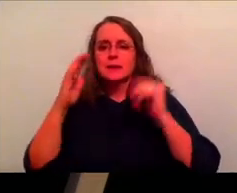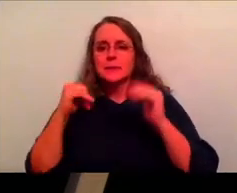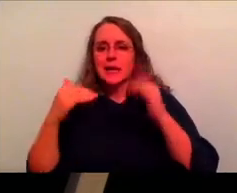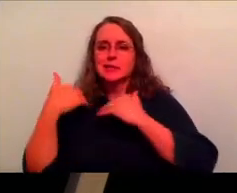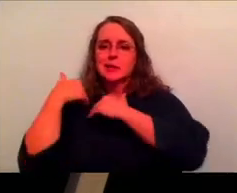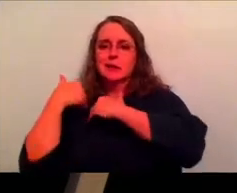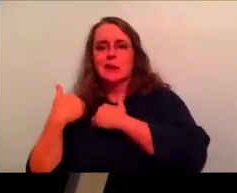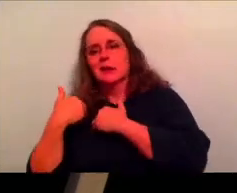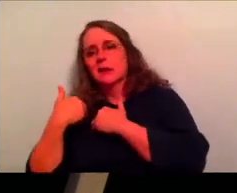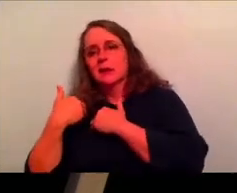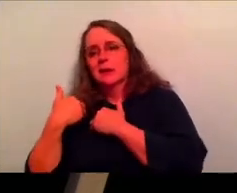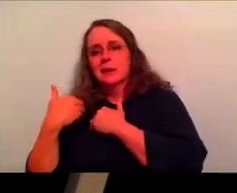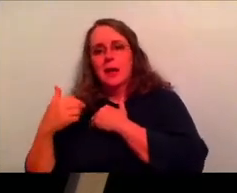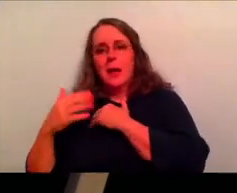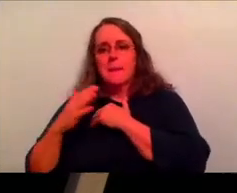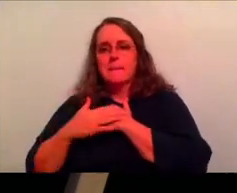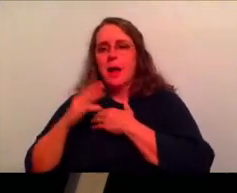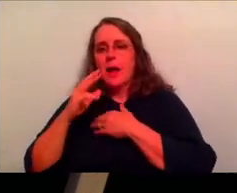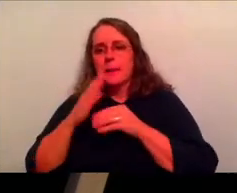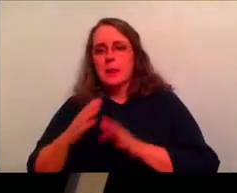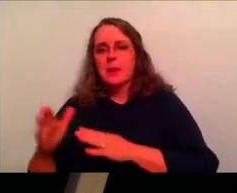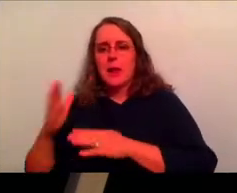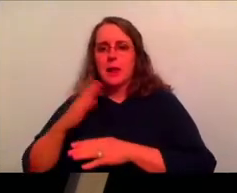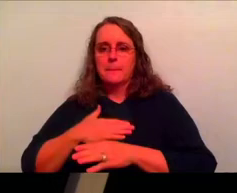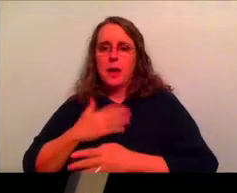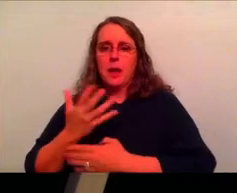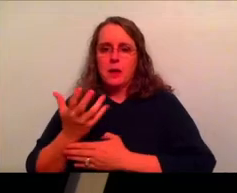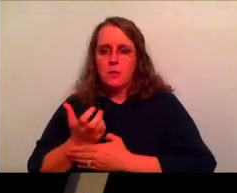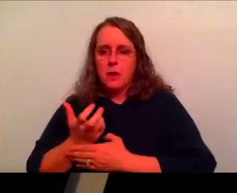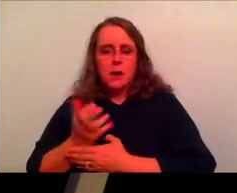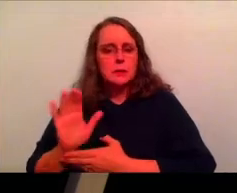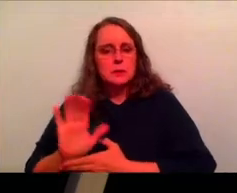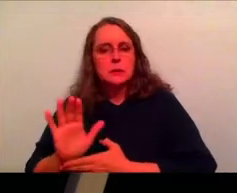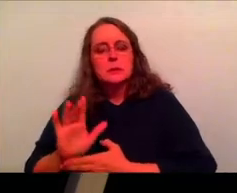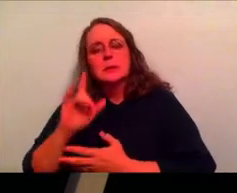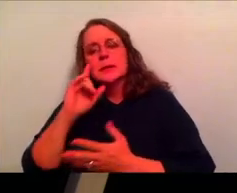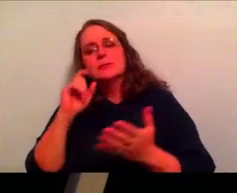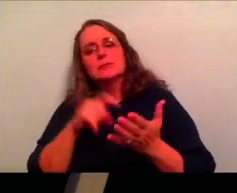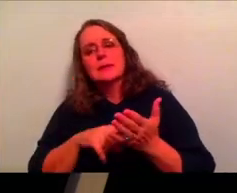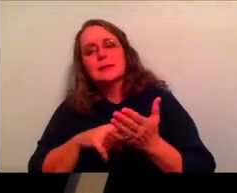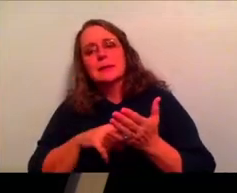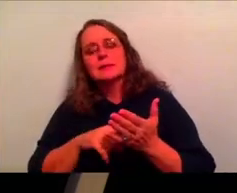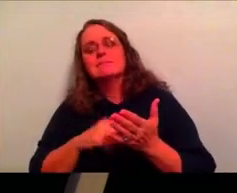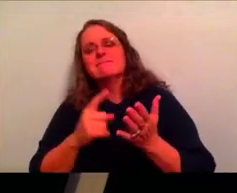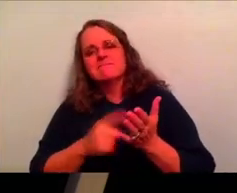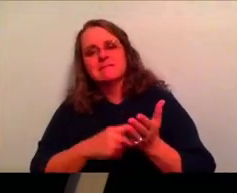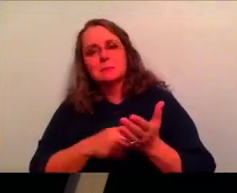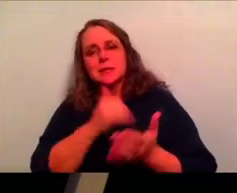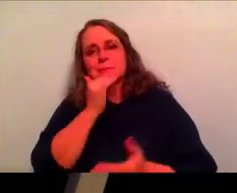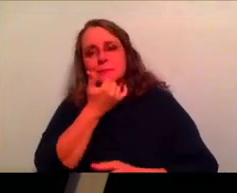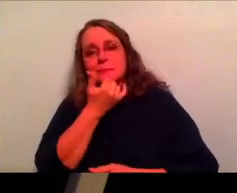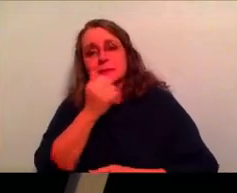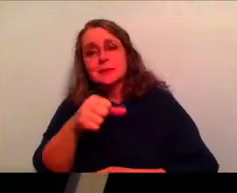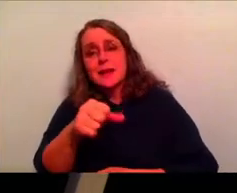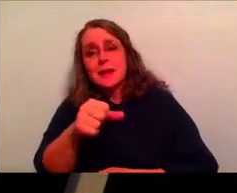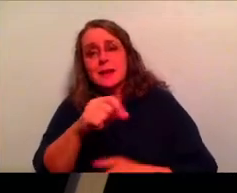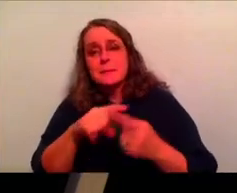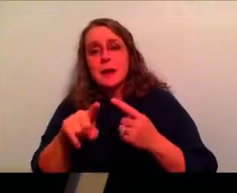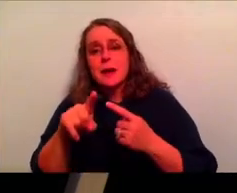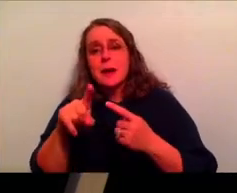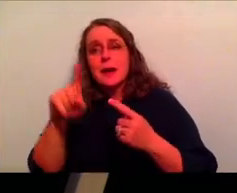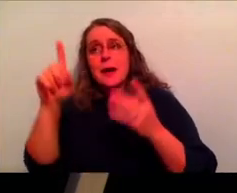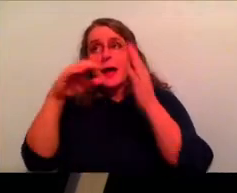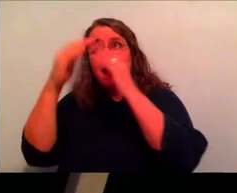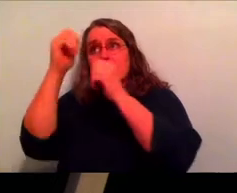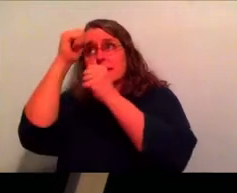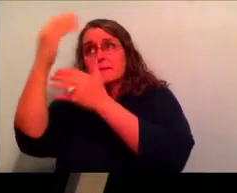shoulders and choosing our own plans and desires. It's recognizing that we don't always get it right, but we have a heavenly father who has it